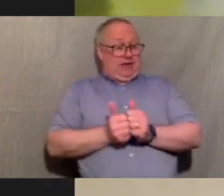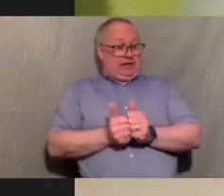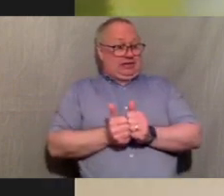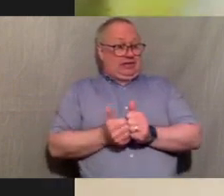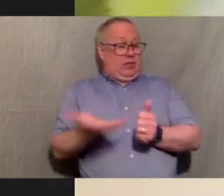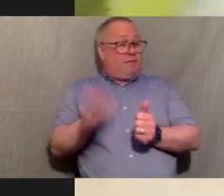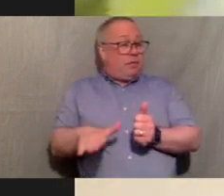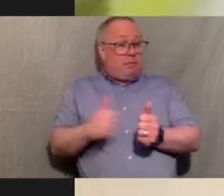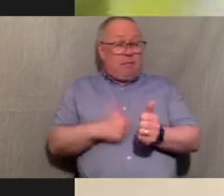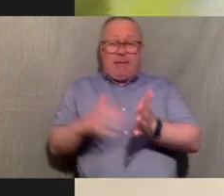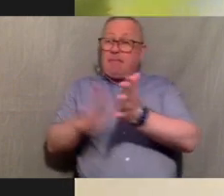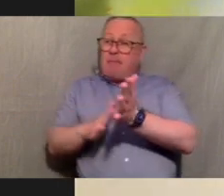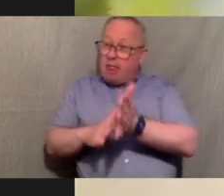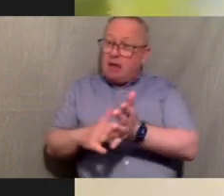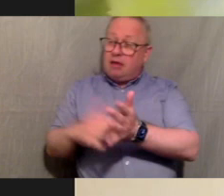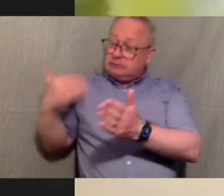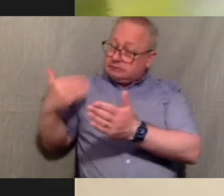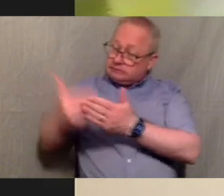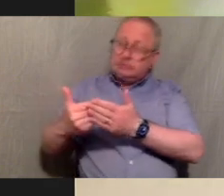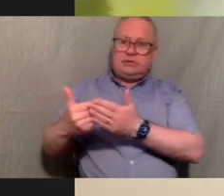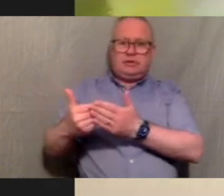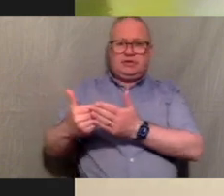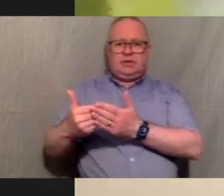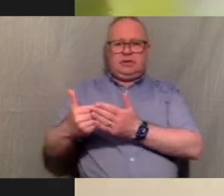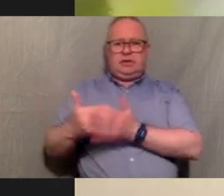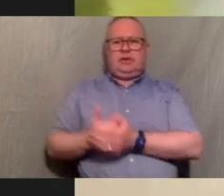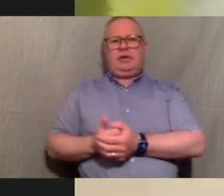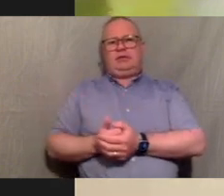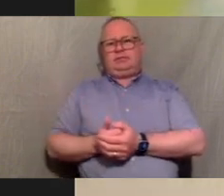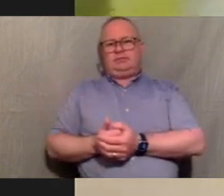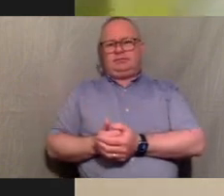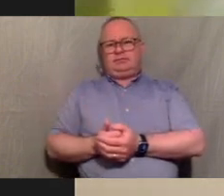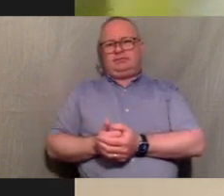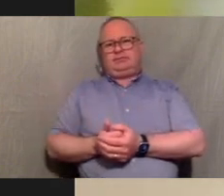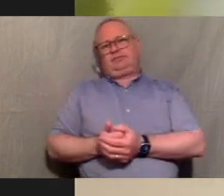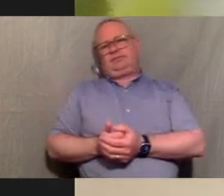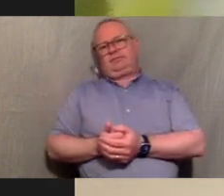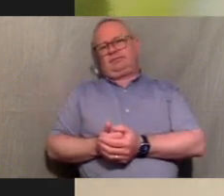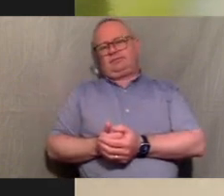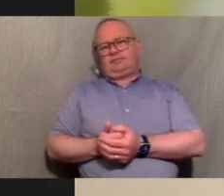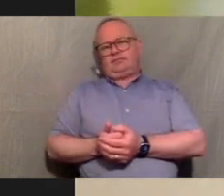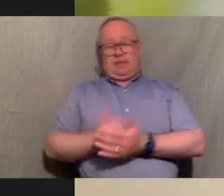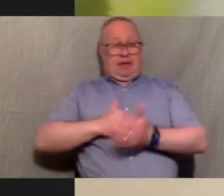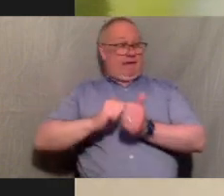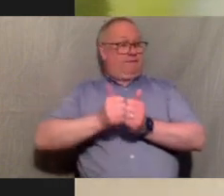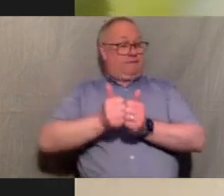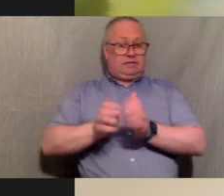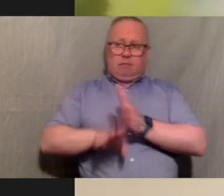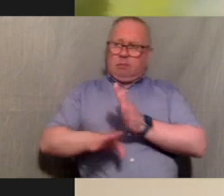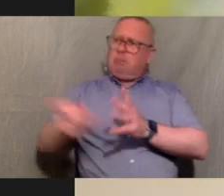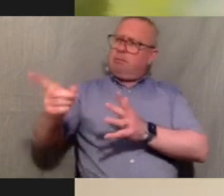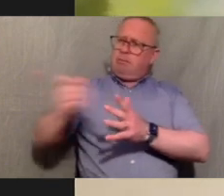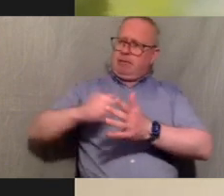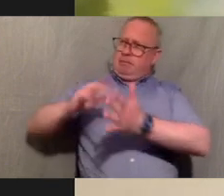children that i kind of like i don't need to break that one but um yeah they kind of my friends kind of came from like my mother's friends kids that